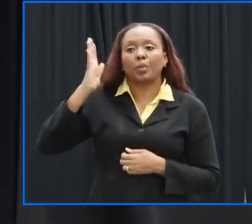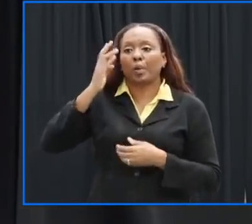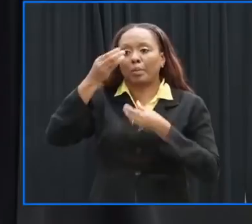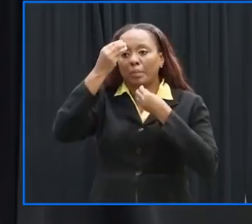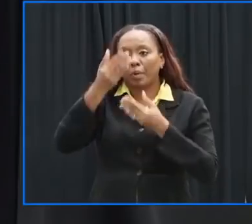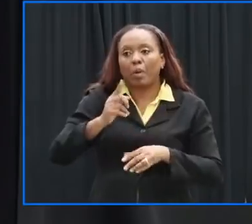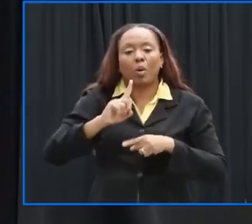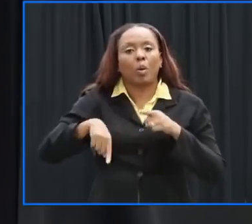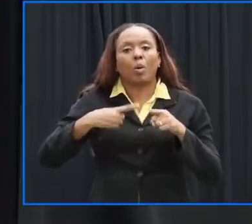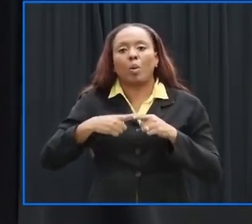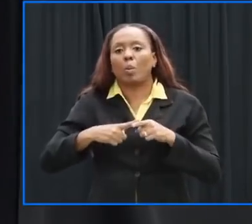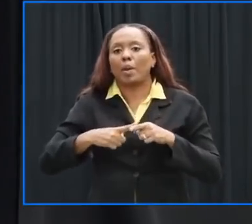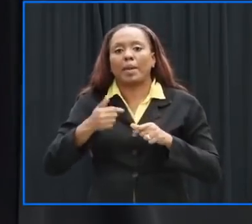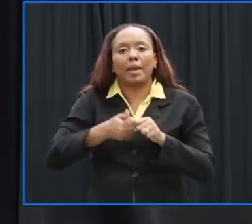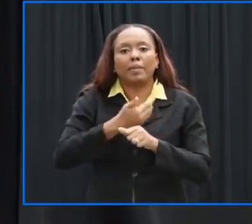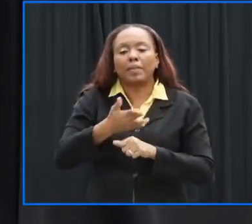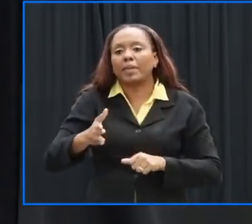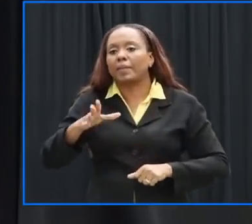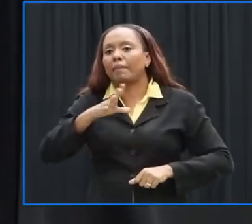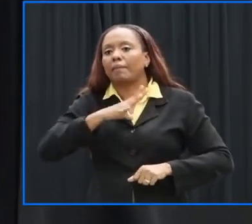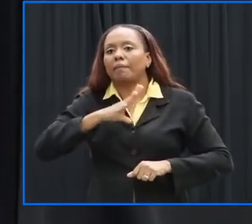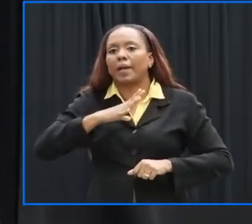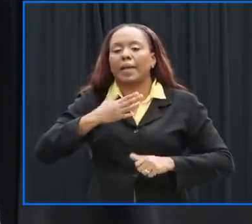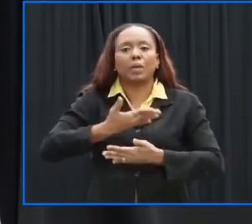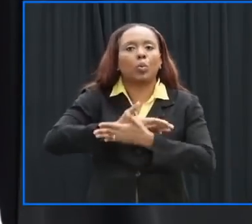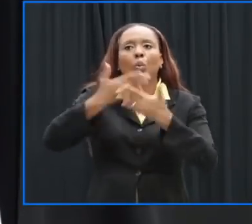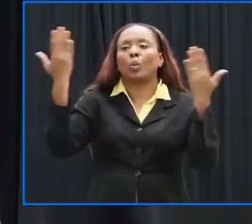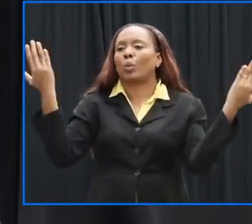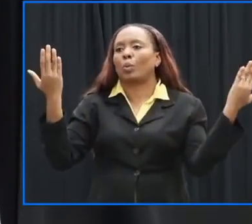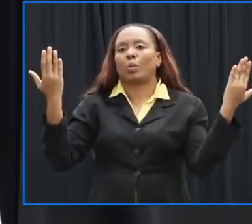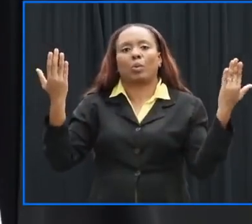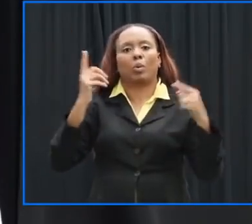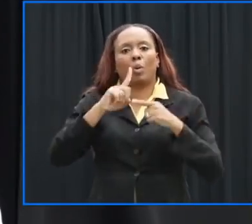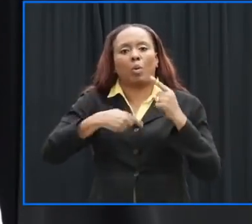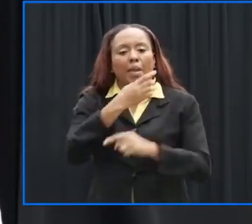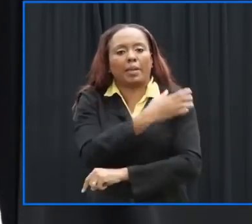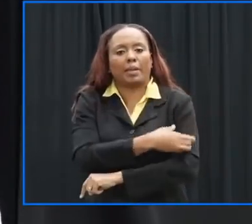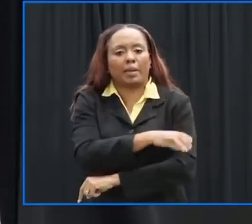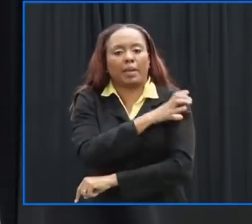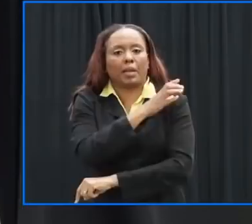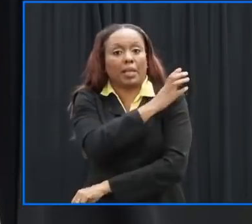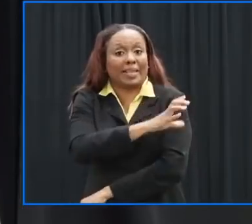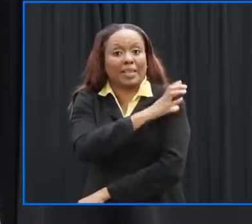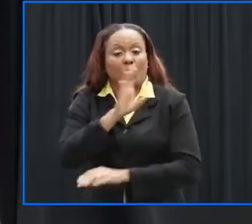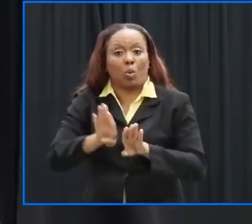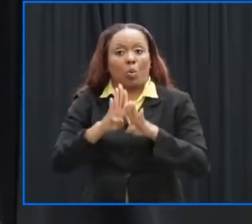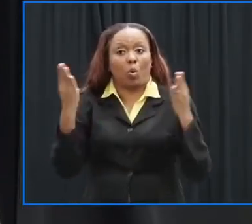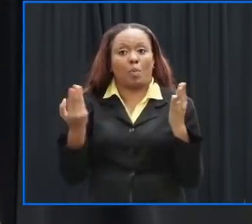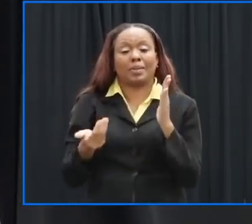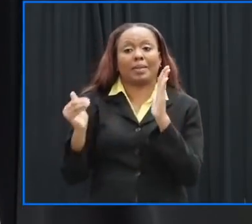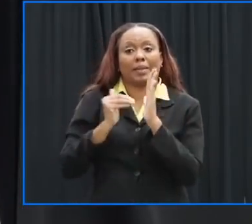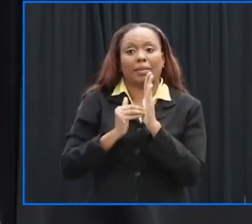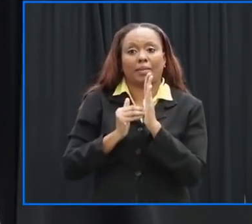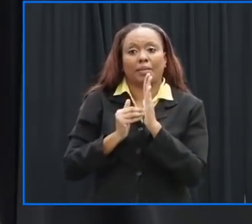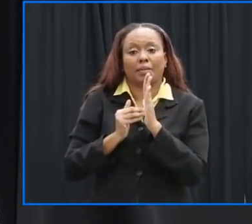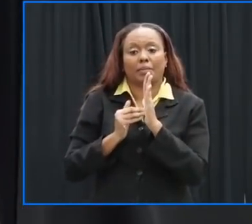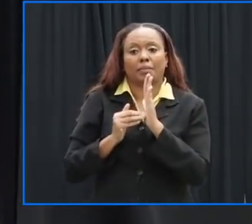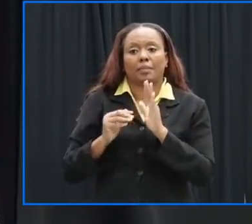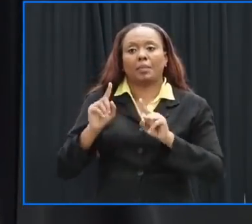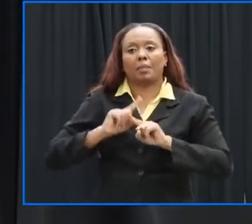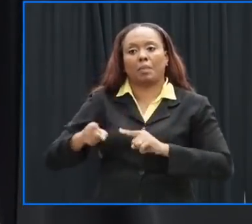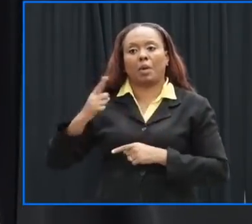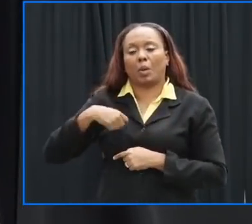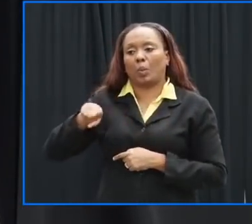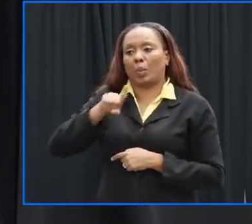that will indicate when the polyclinics can be open for business we and the polyclinics have